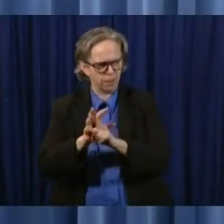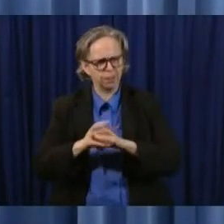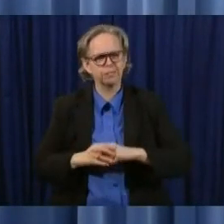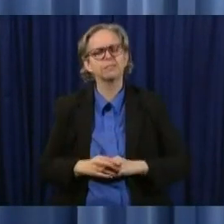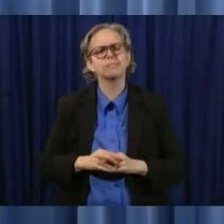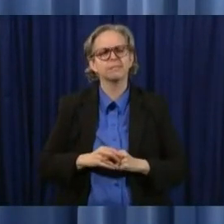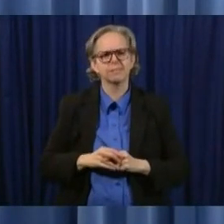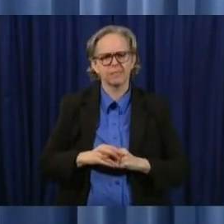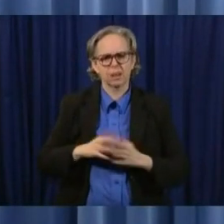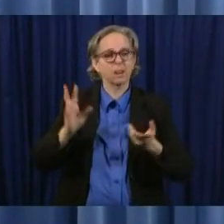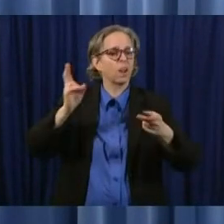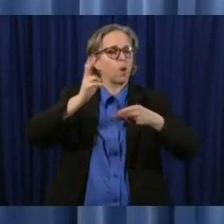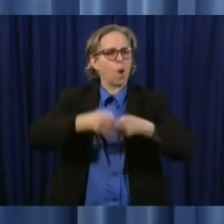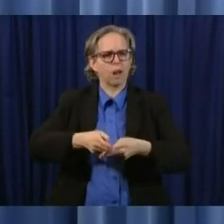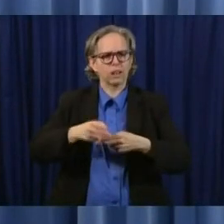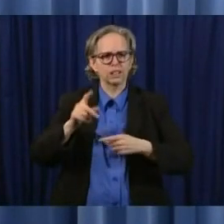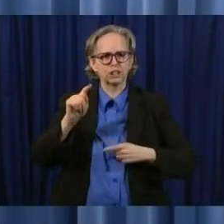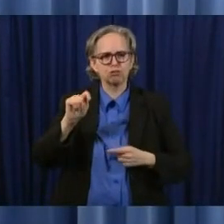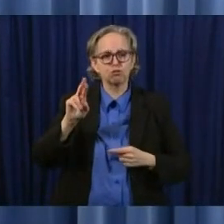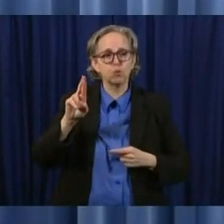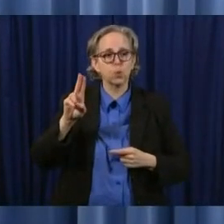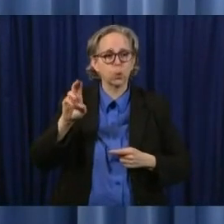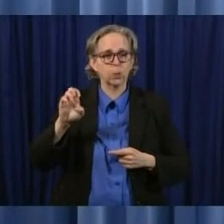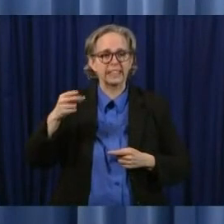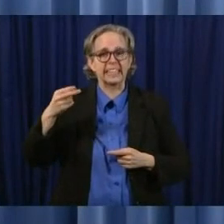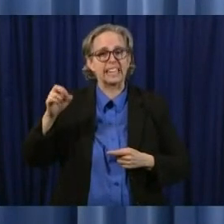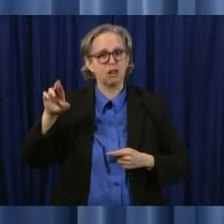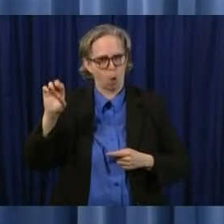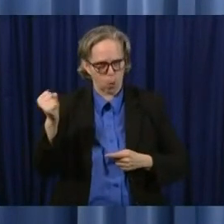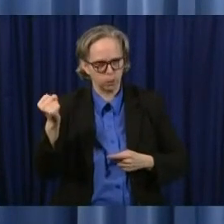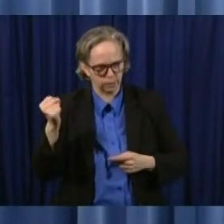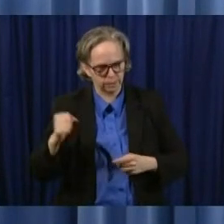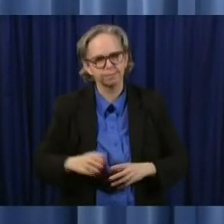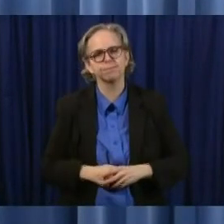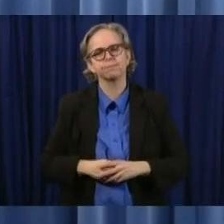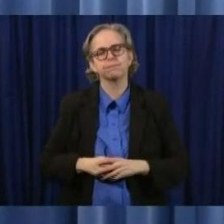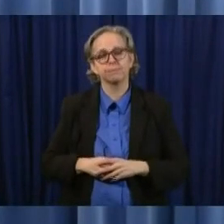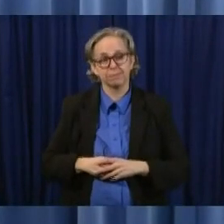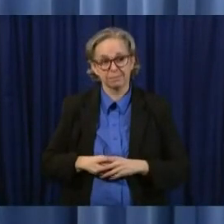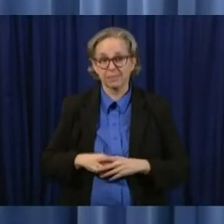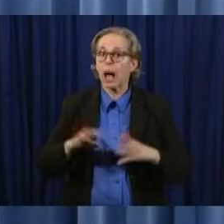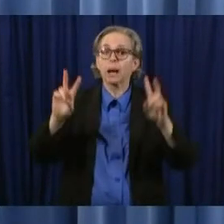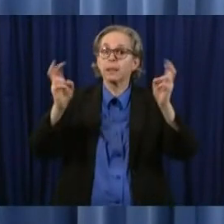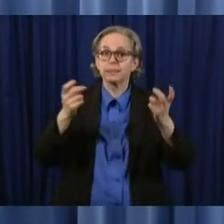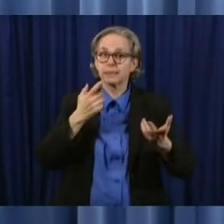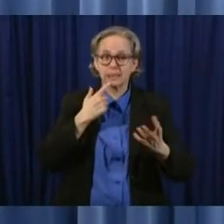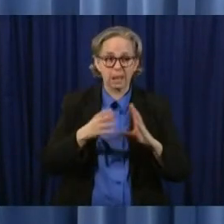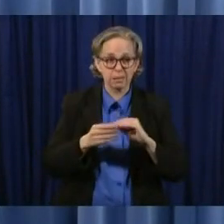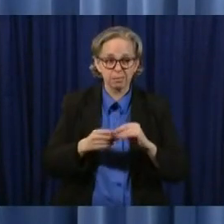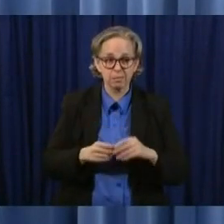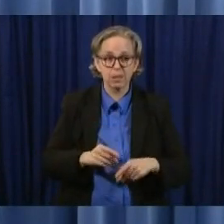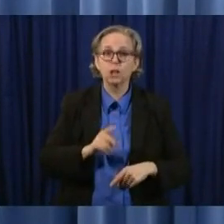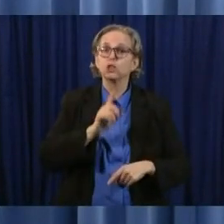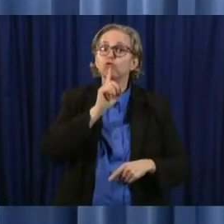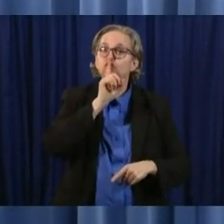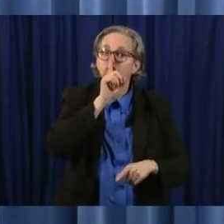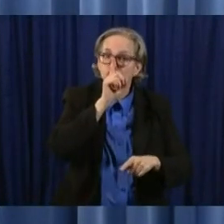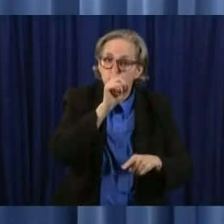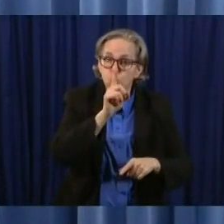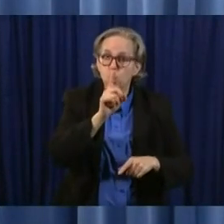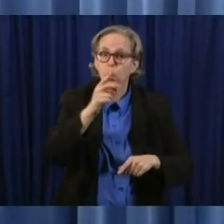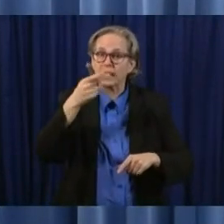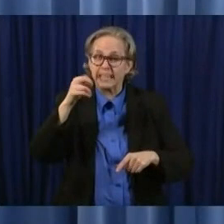true heroes in it he sings true heroes are measured by what they give away